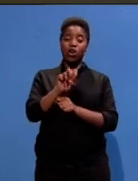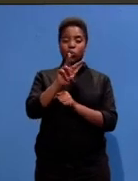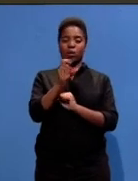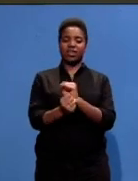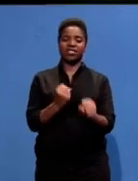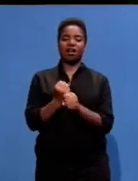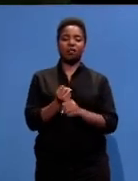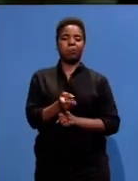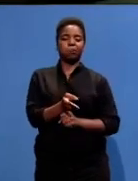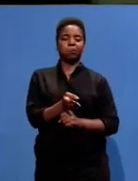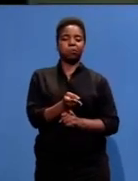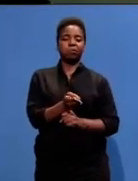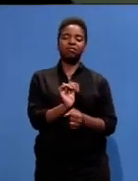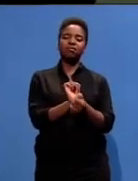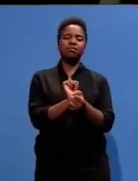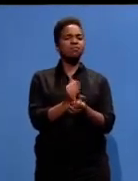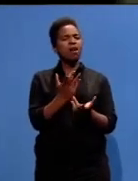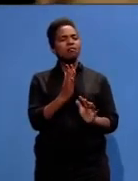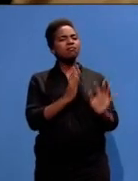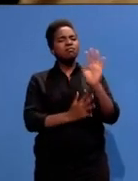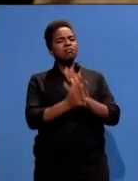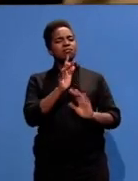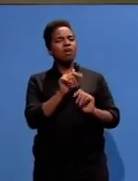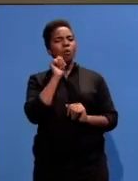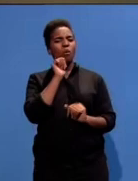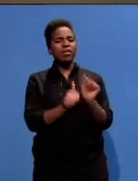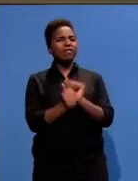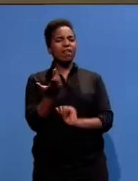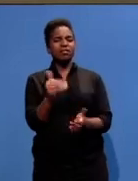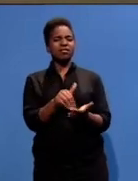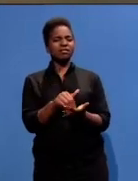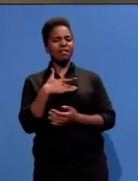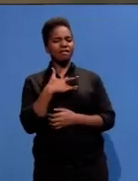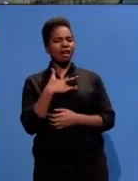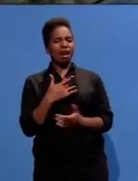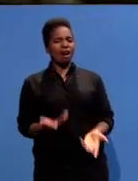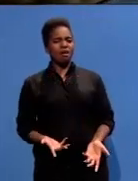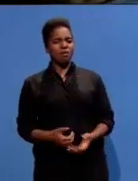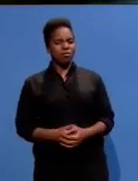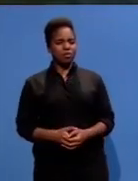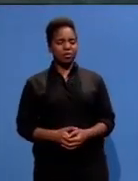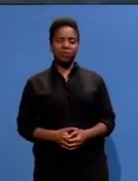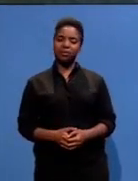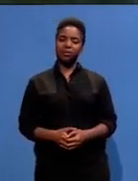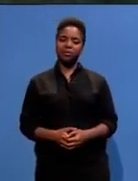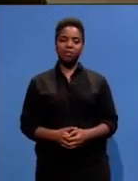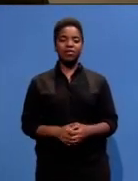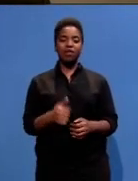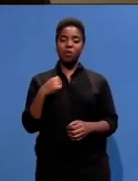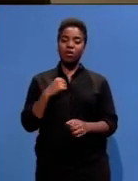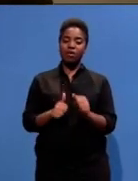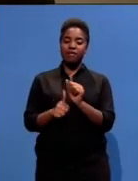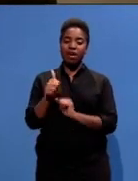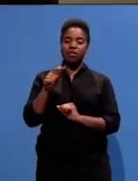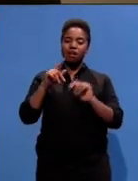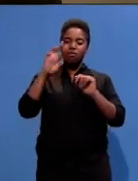Tell me about when you first arrived here what were you faced with? Well the first thing we had to do on that cold winter's